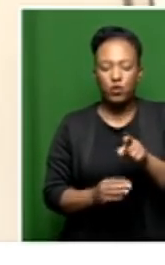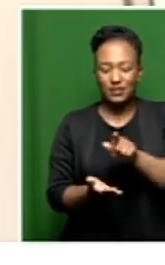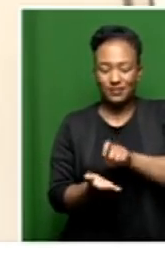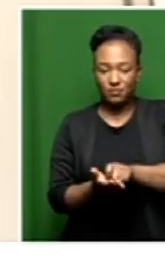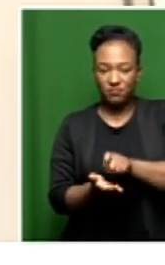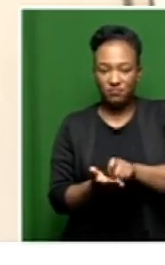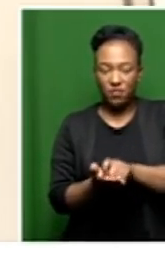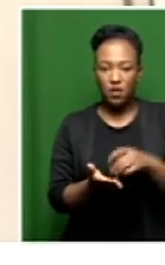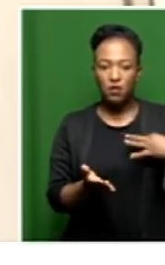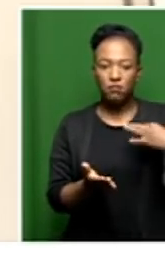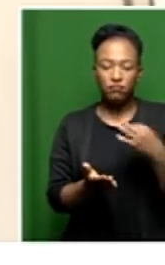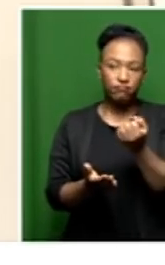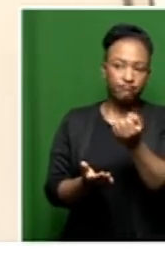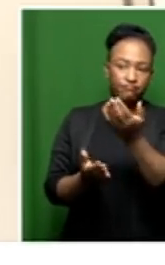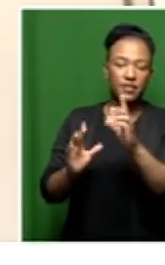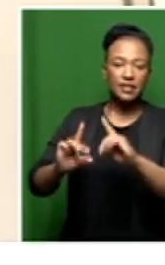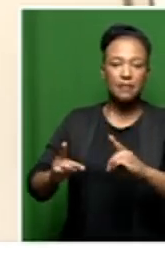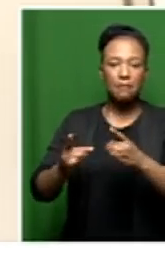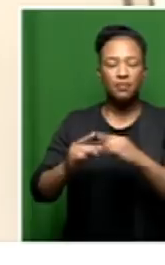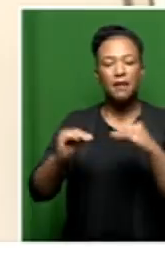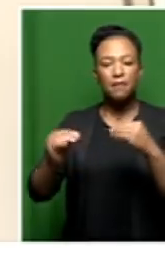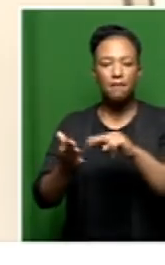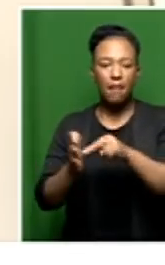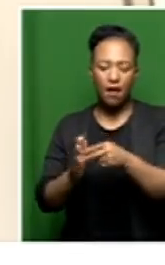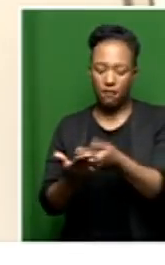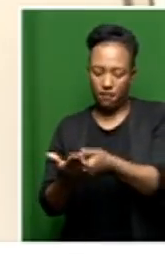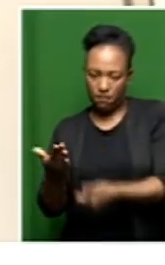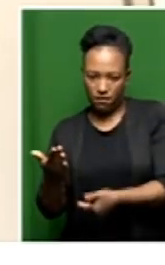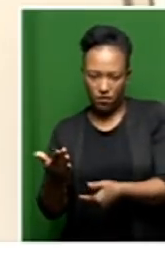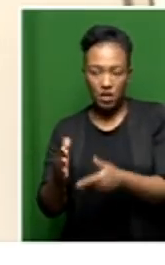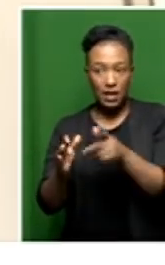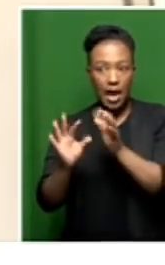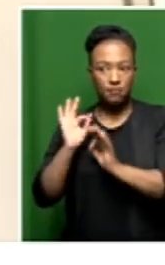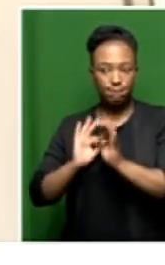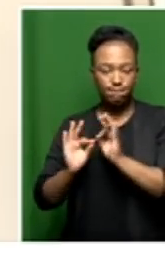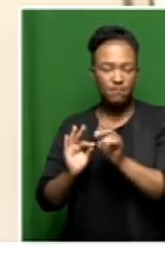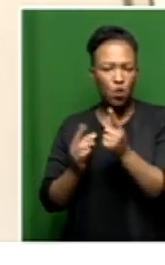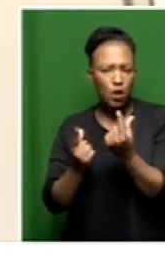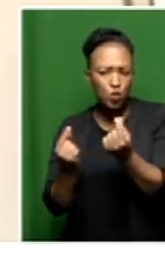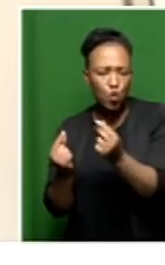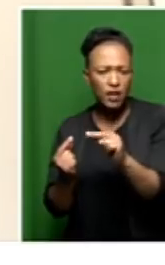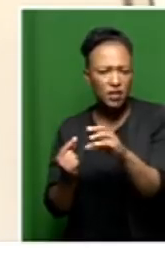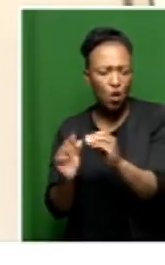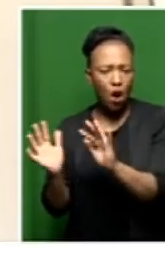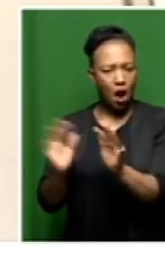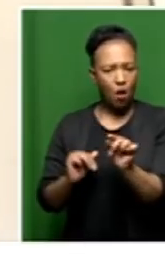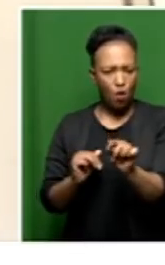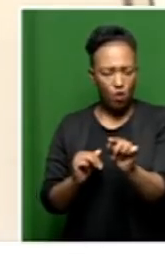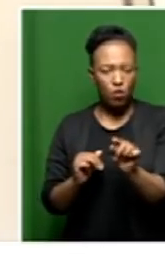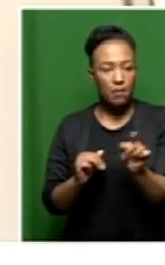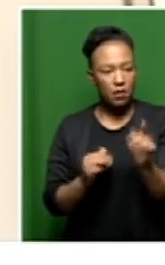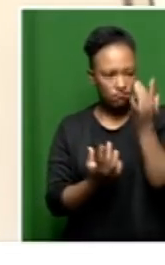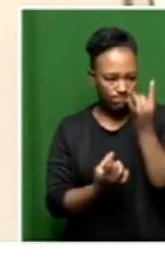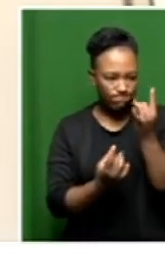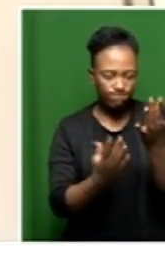application to the department with a business plan categorically stating how they are going to run the facility. But as I indicated